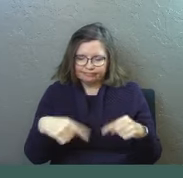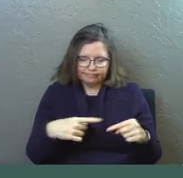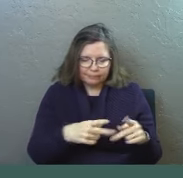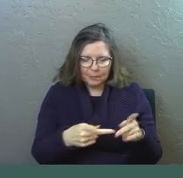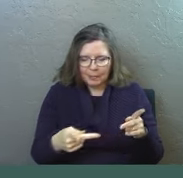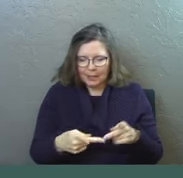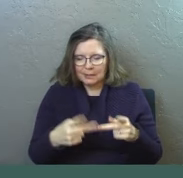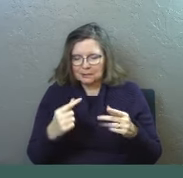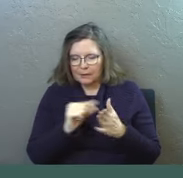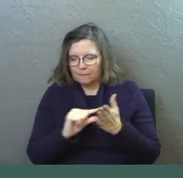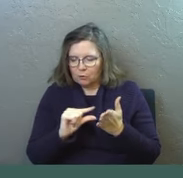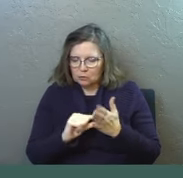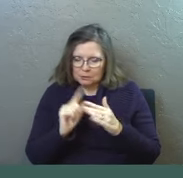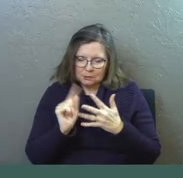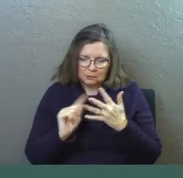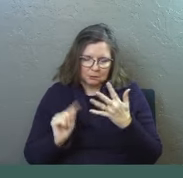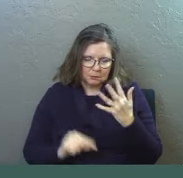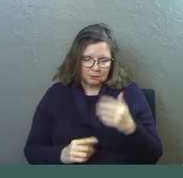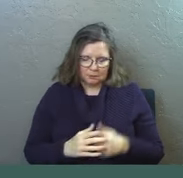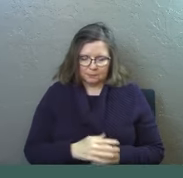places and verses and stuff